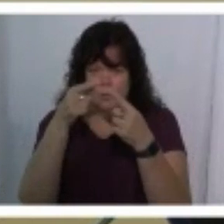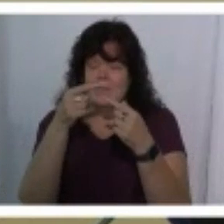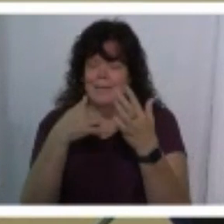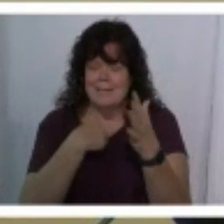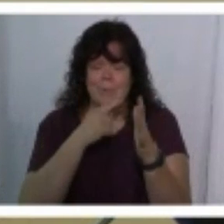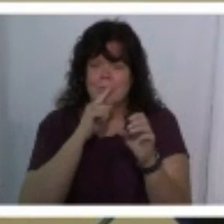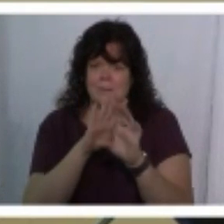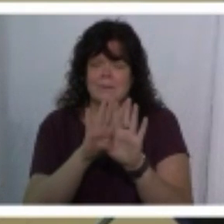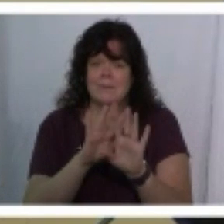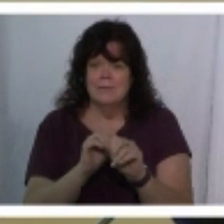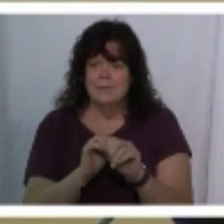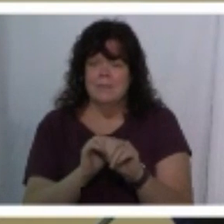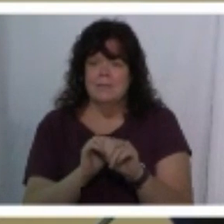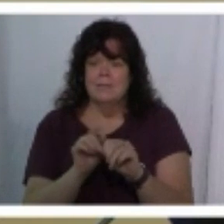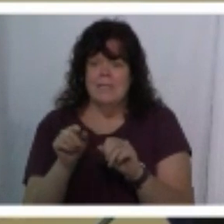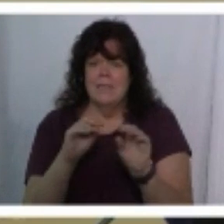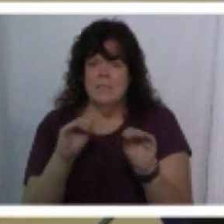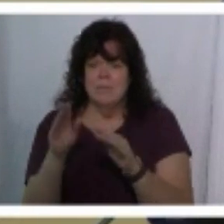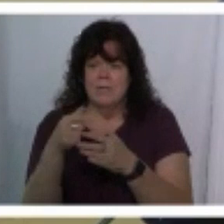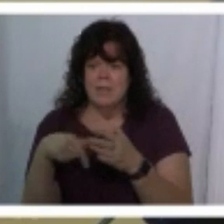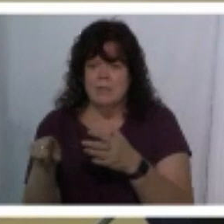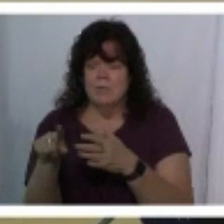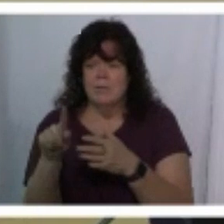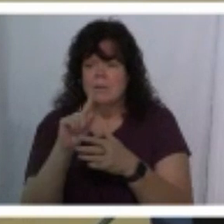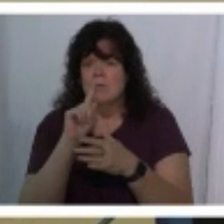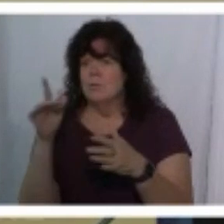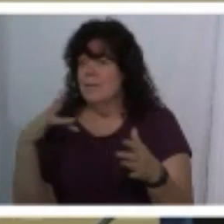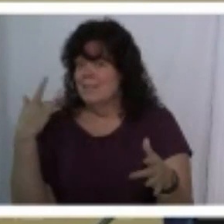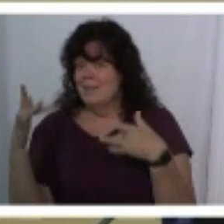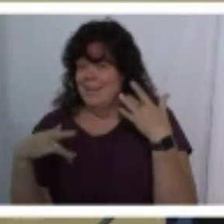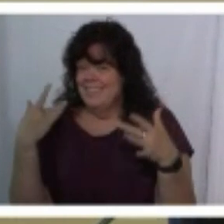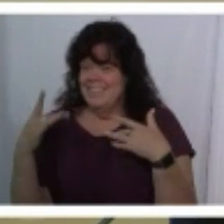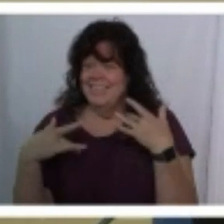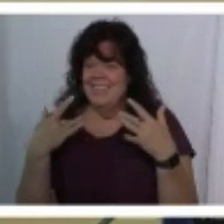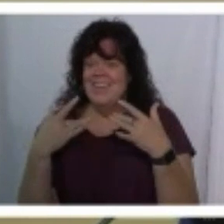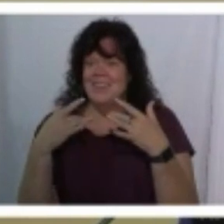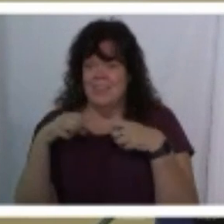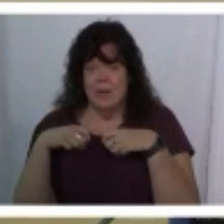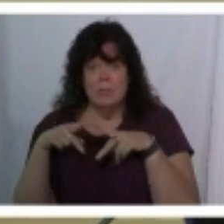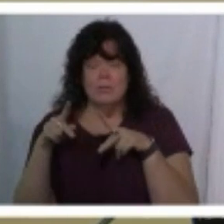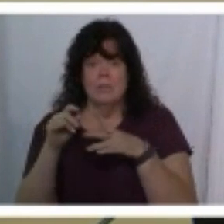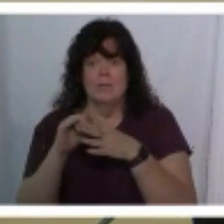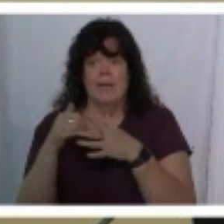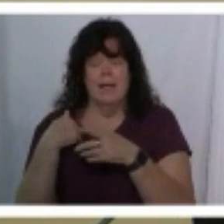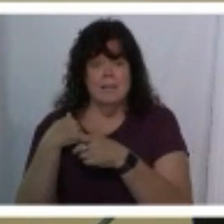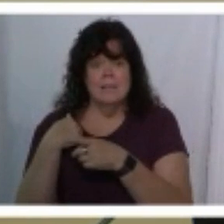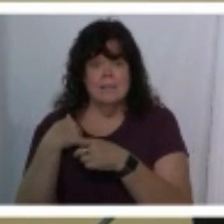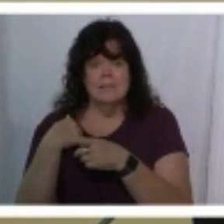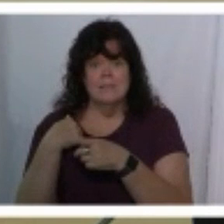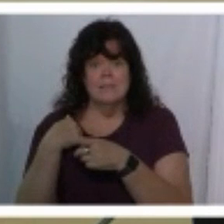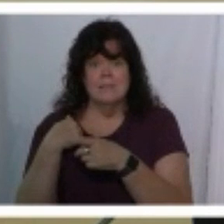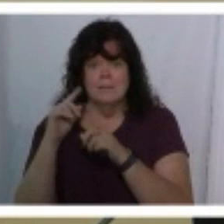jace is moving next week and it's it's actually it's super exciting the opportunity um